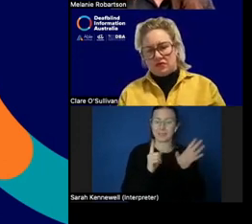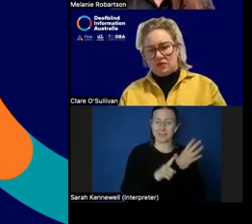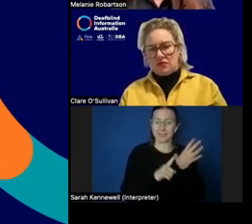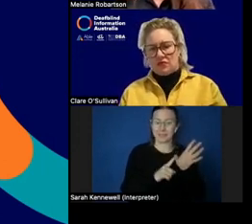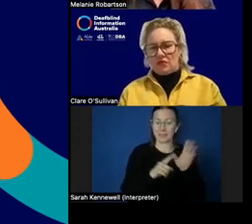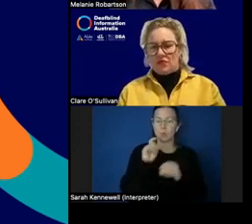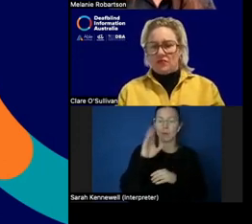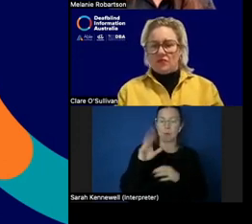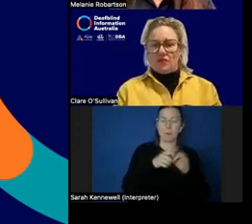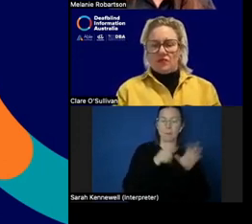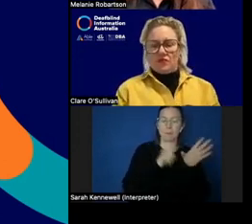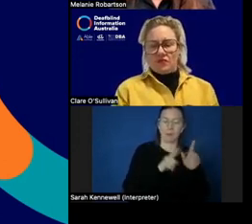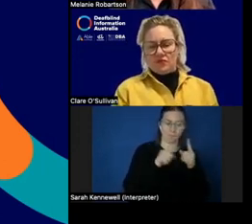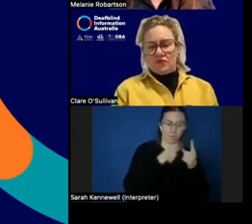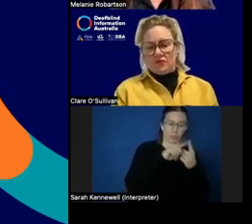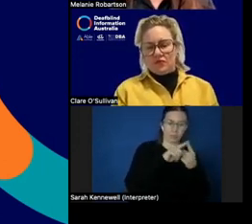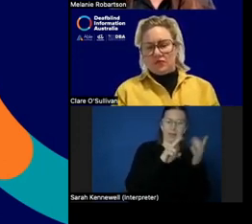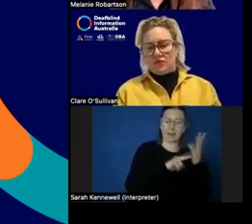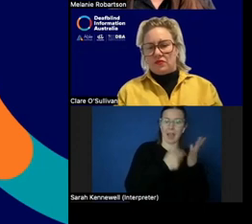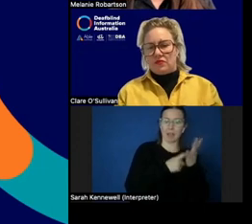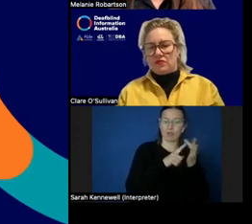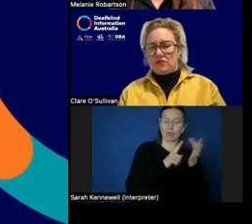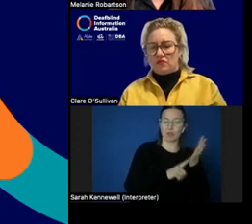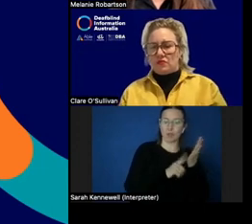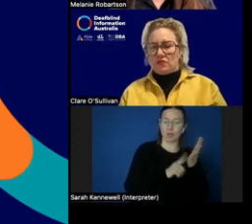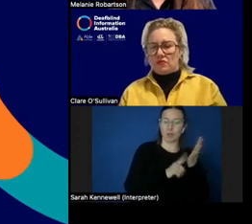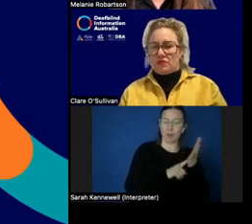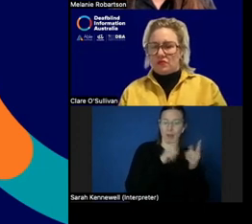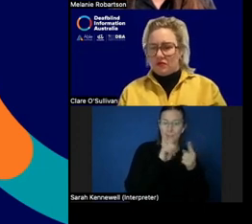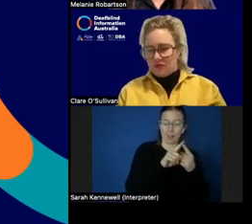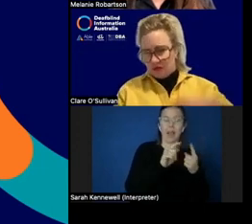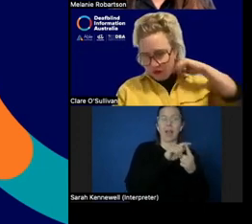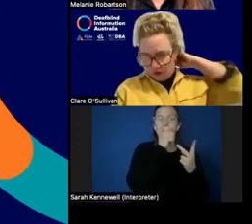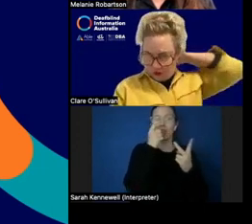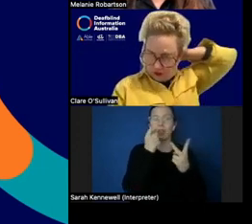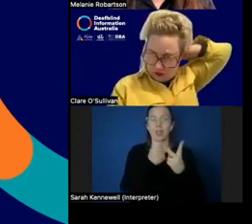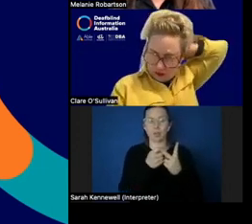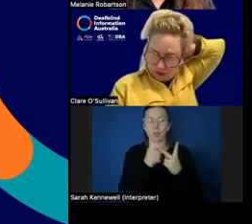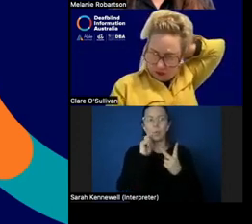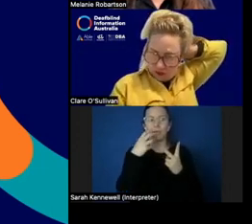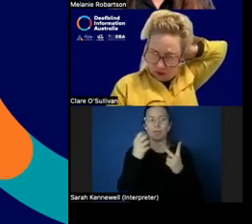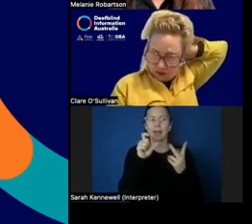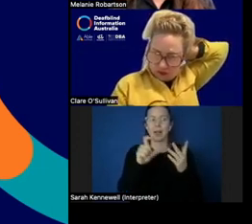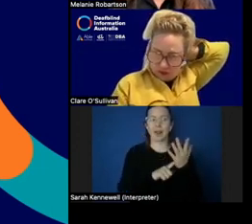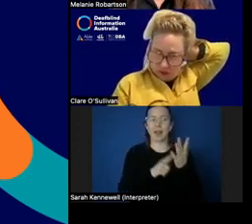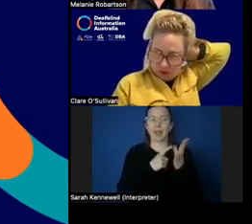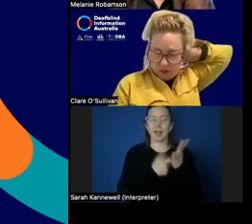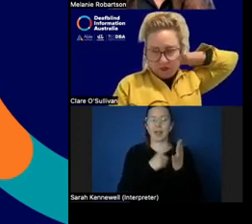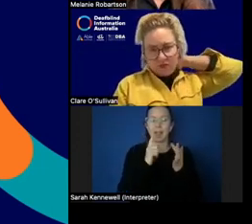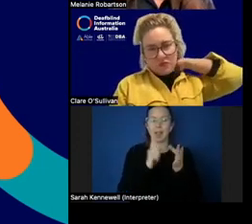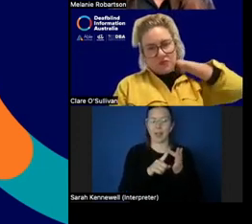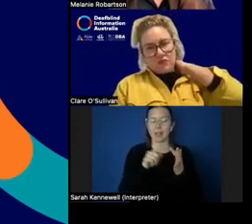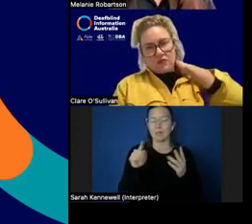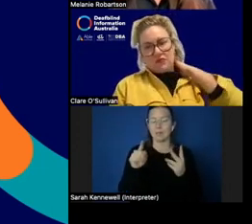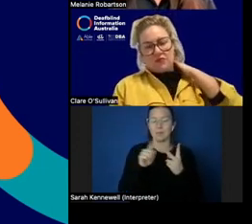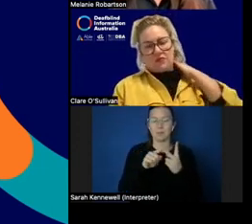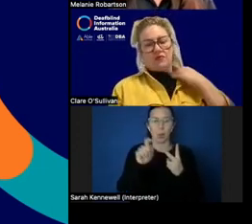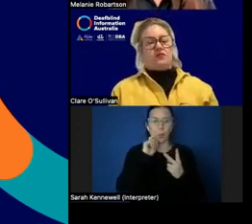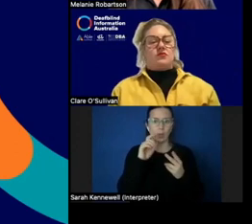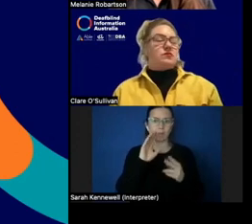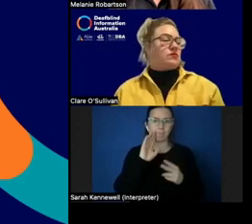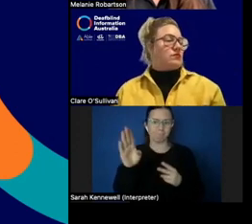Redhauer and then following her, Claire Sullivan will join us.